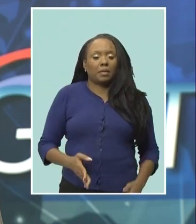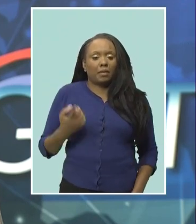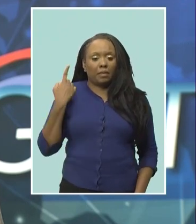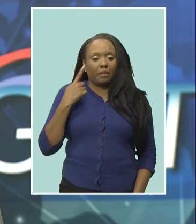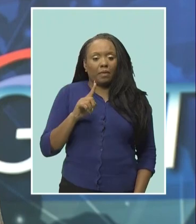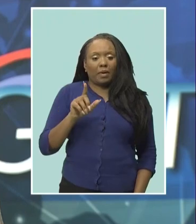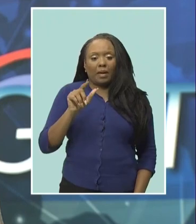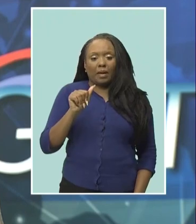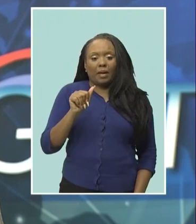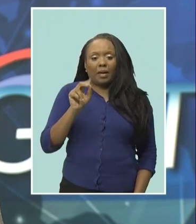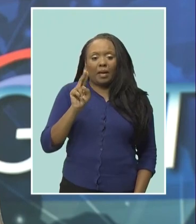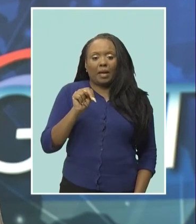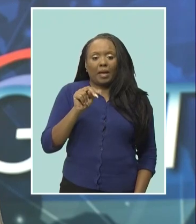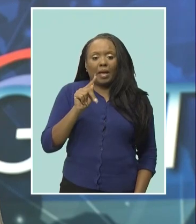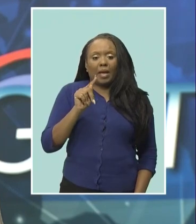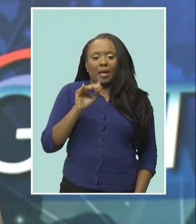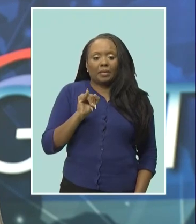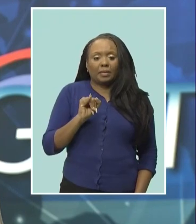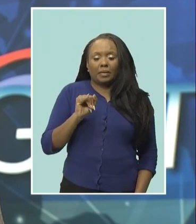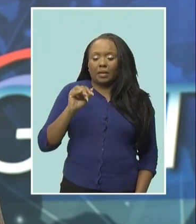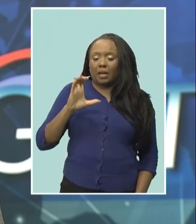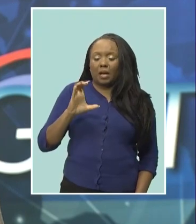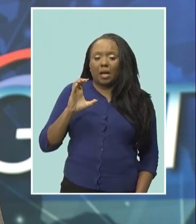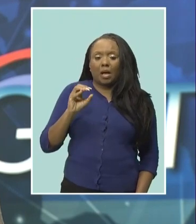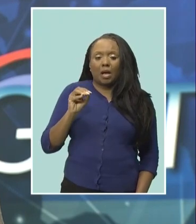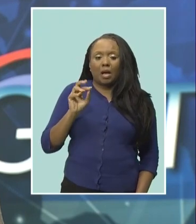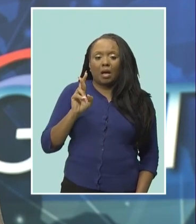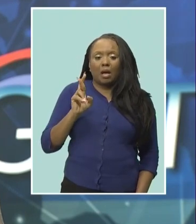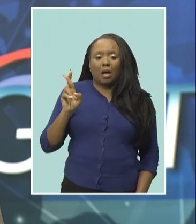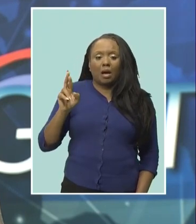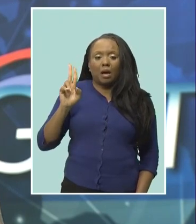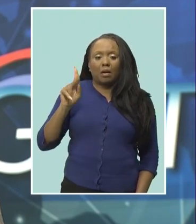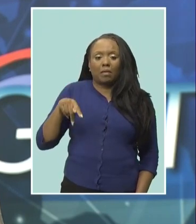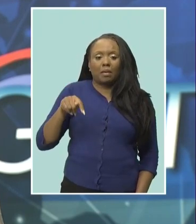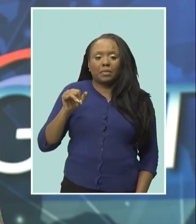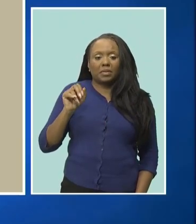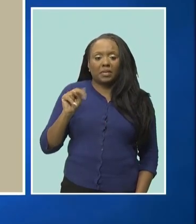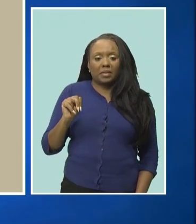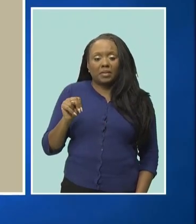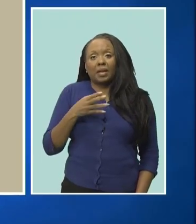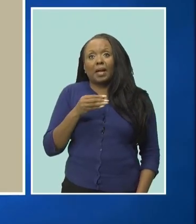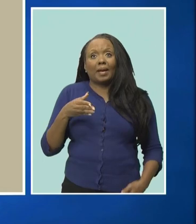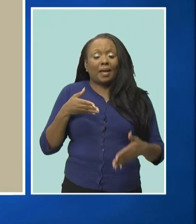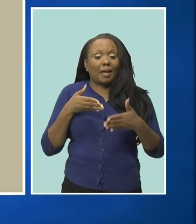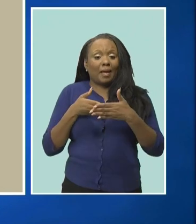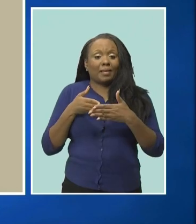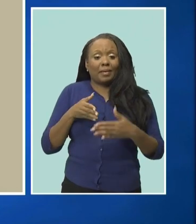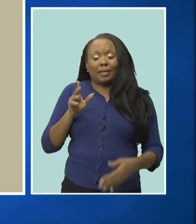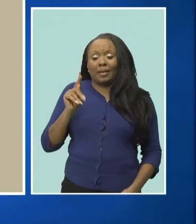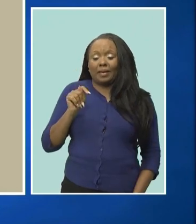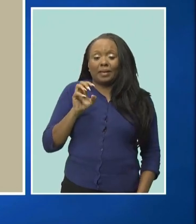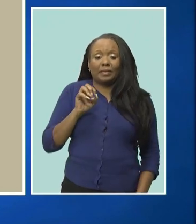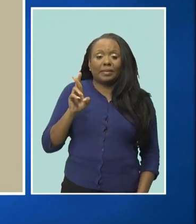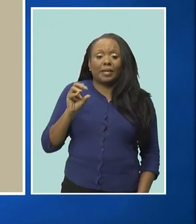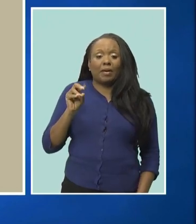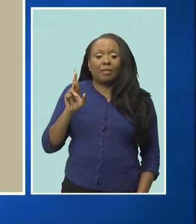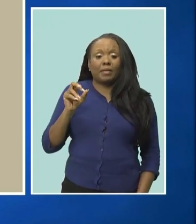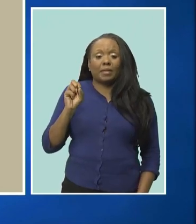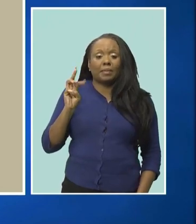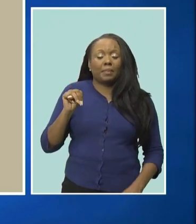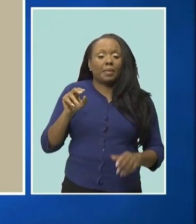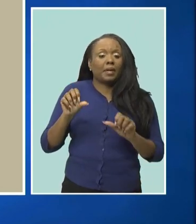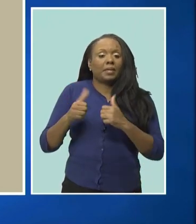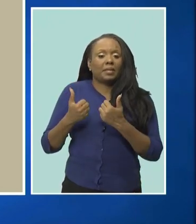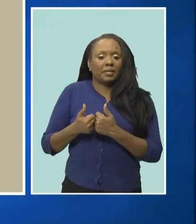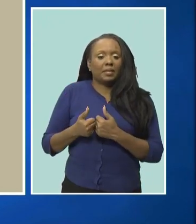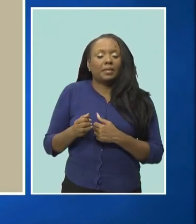-corruption and anti-terrorism agency he was appointed on Monday by the president of Barbados Her Excellency the most honorable